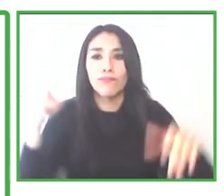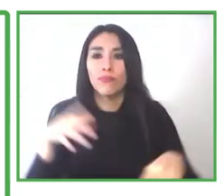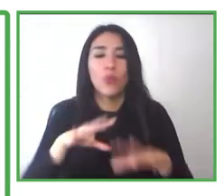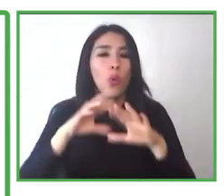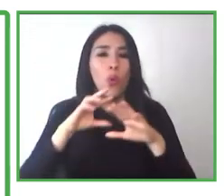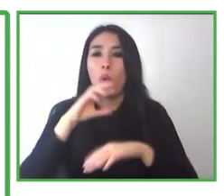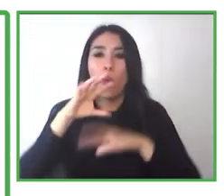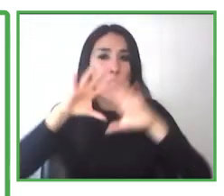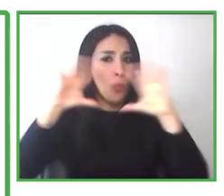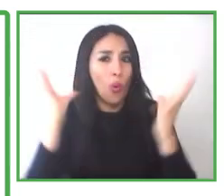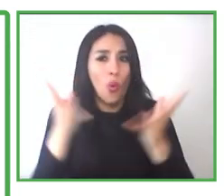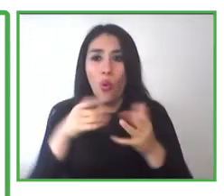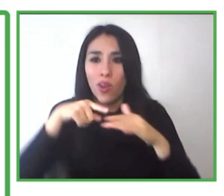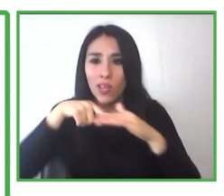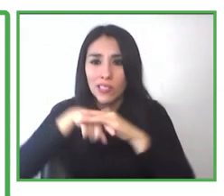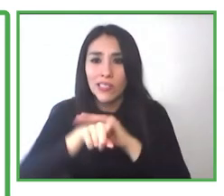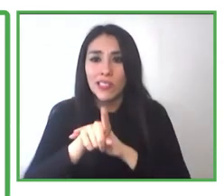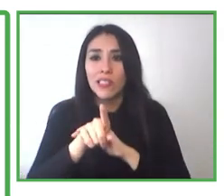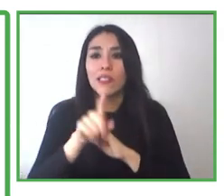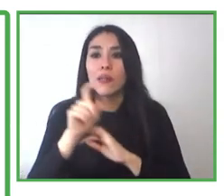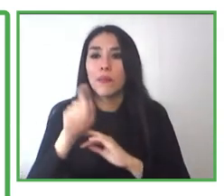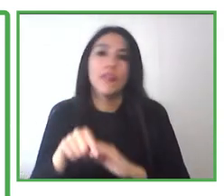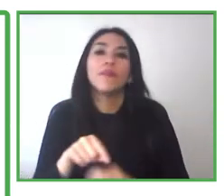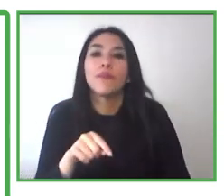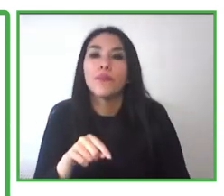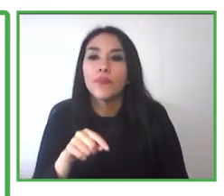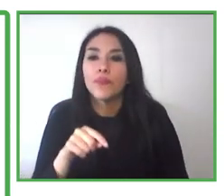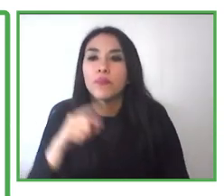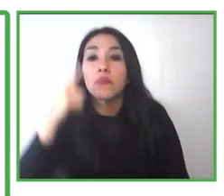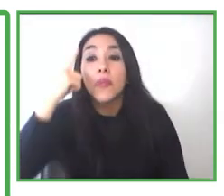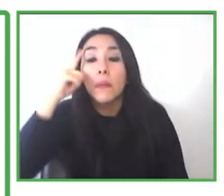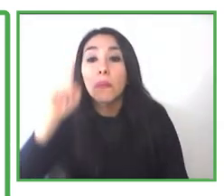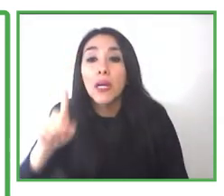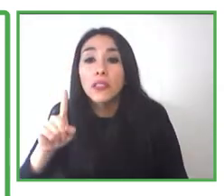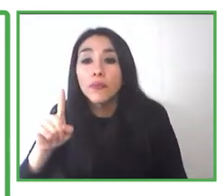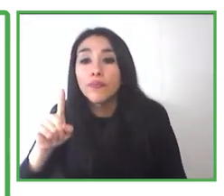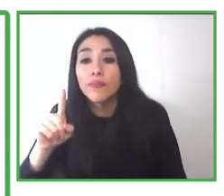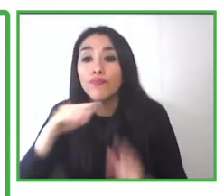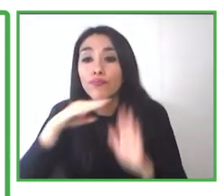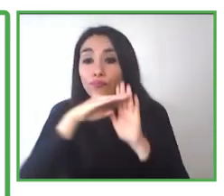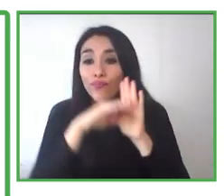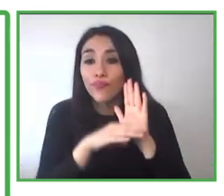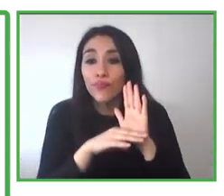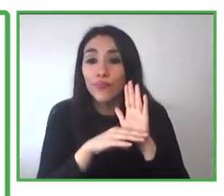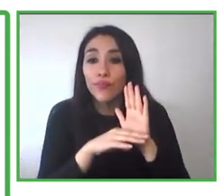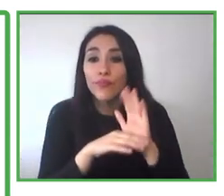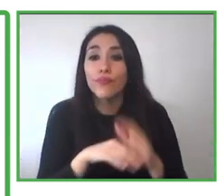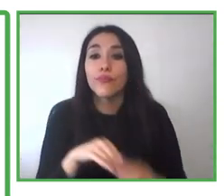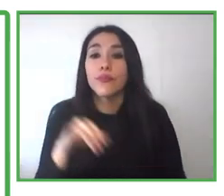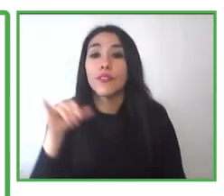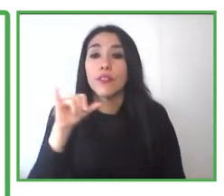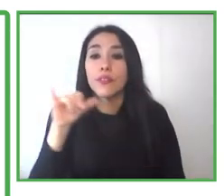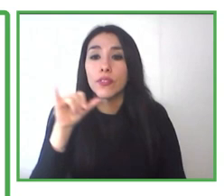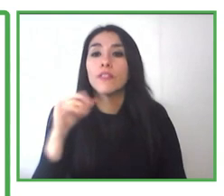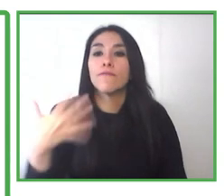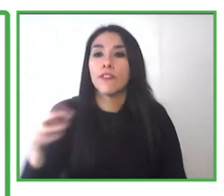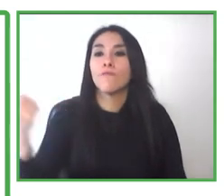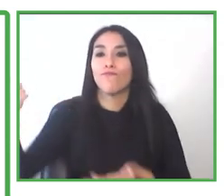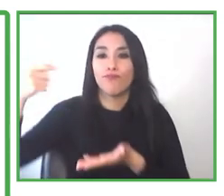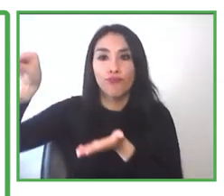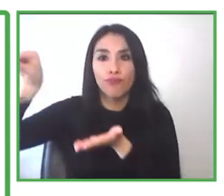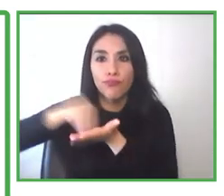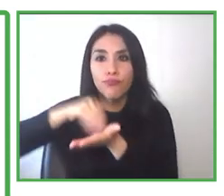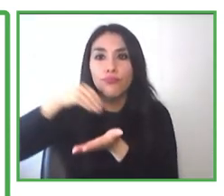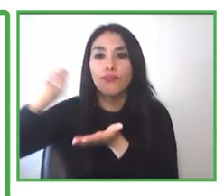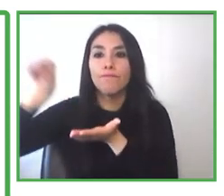to, to have the space for also for program. This program is a finance also by